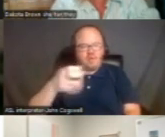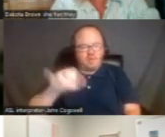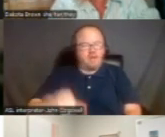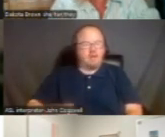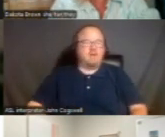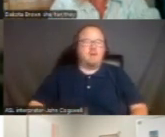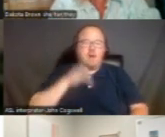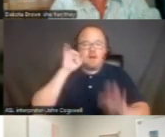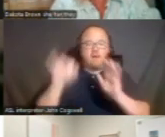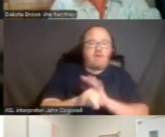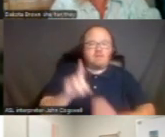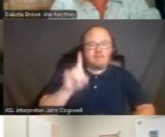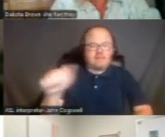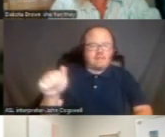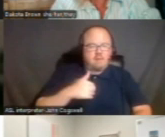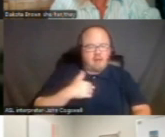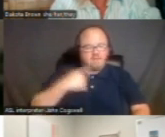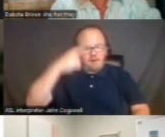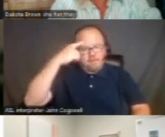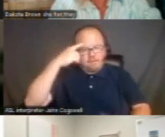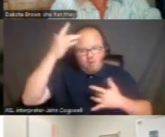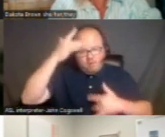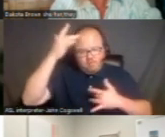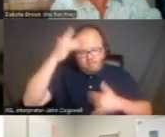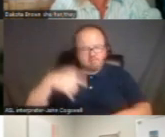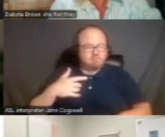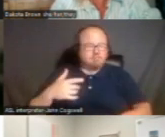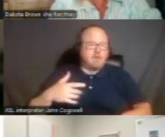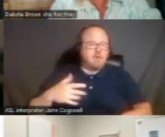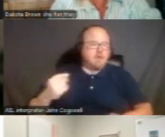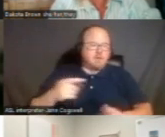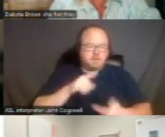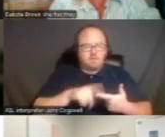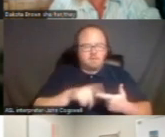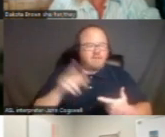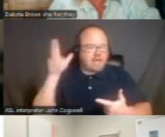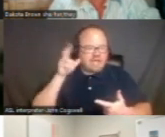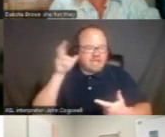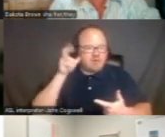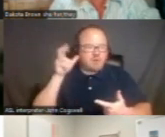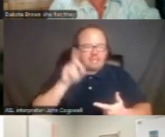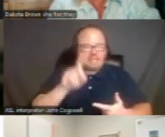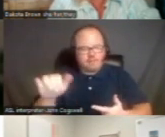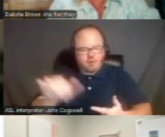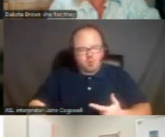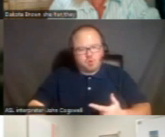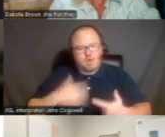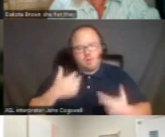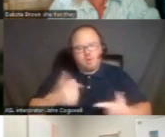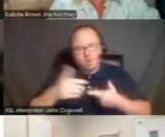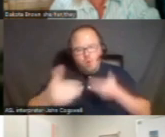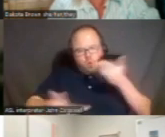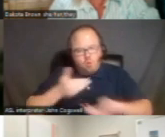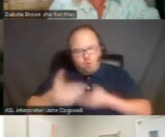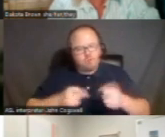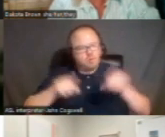as disabled. I have a mental illness and I also have a hearing disability and I just want to welcome you